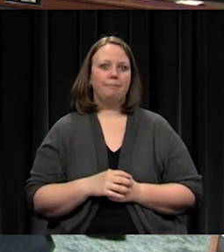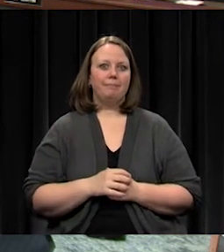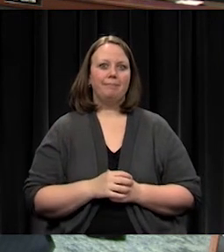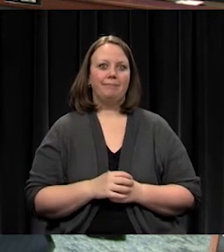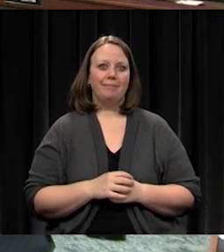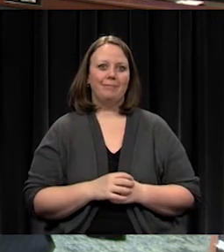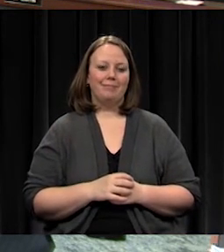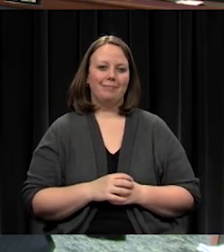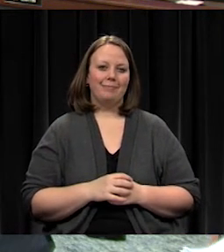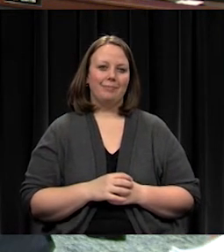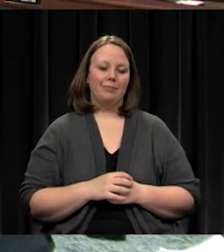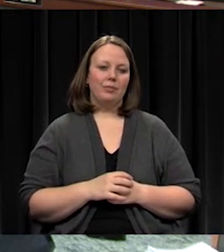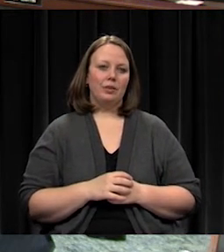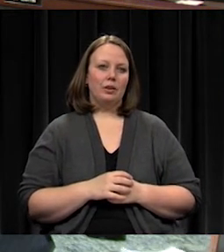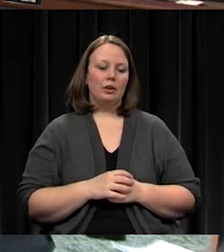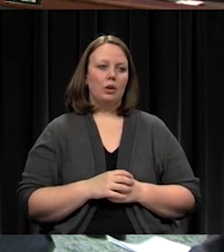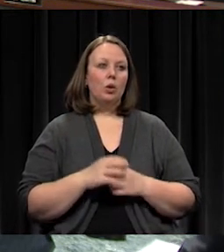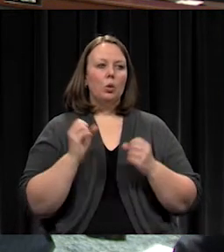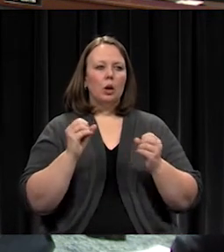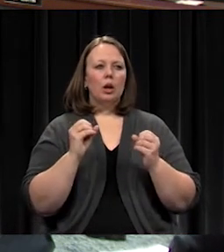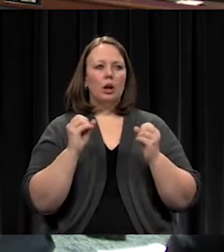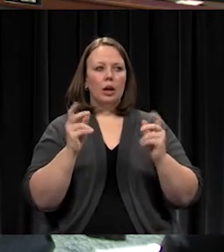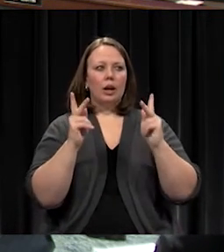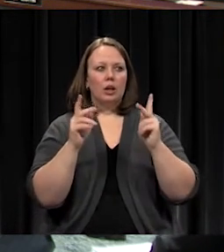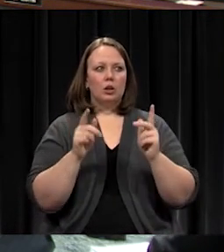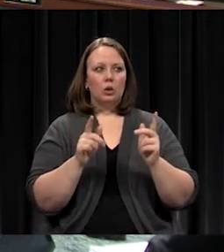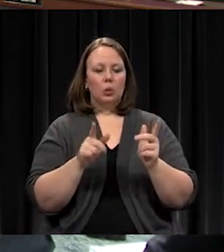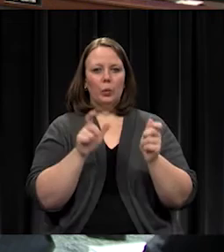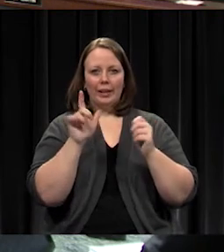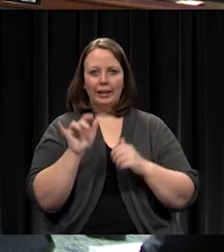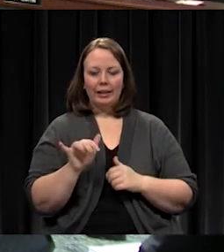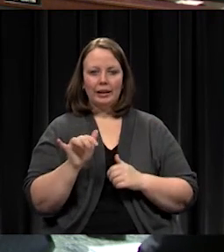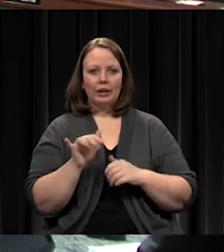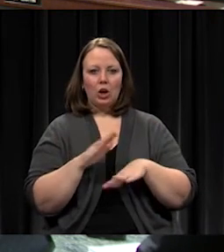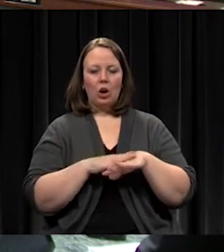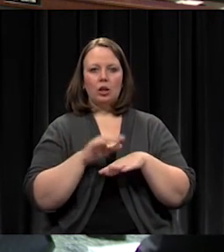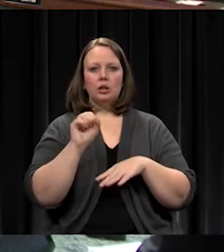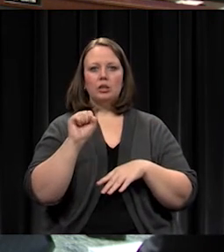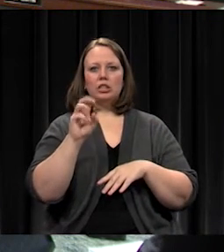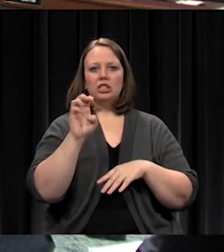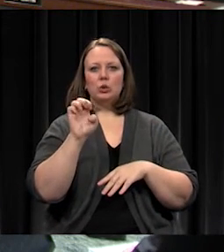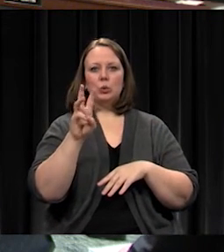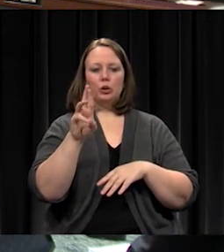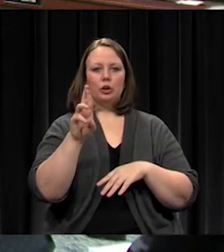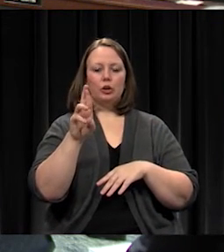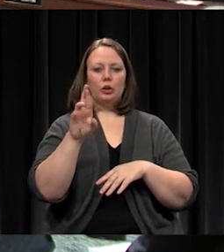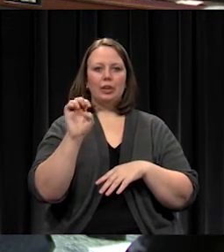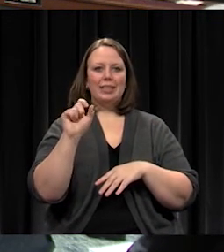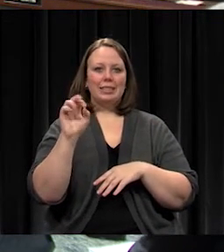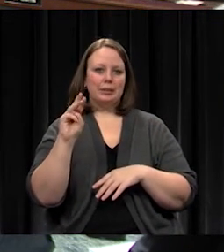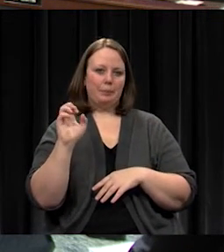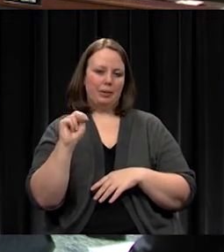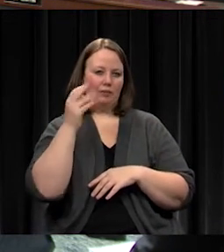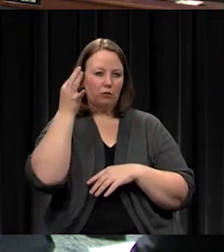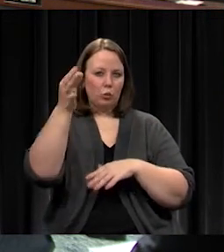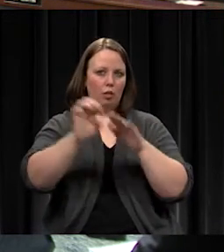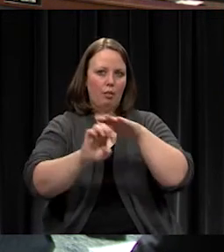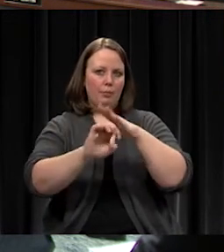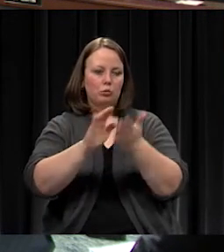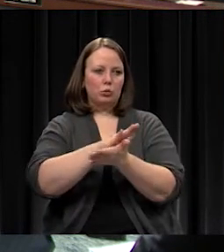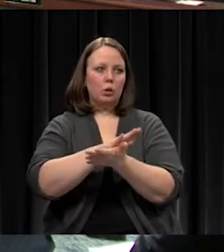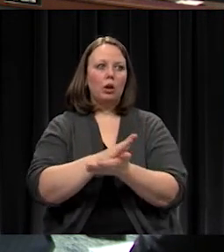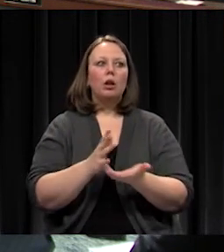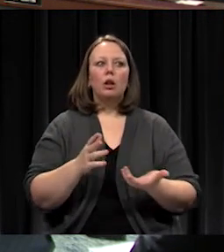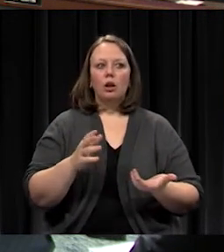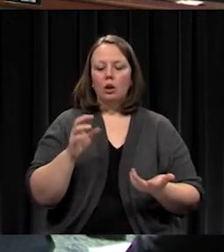All right. While you're up there, Greg, just real quickly on the sewer easement for the future elementary school. We will. This is a very basic sewer easement.